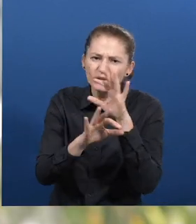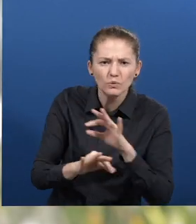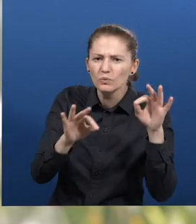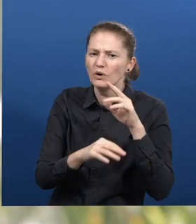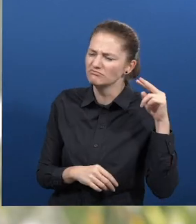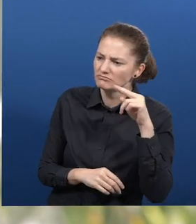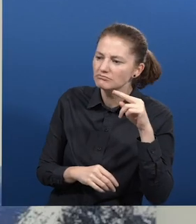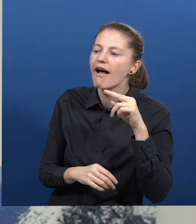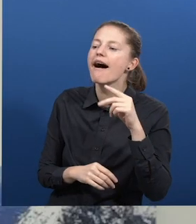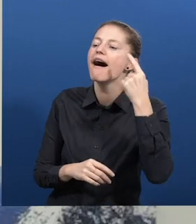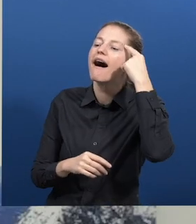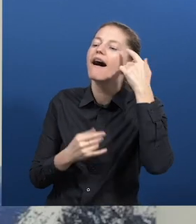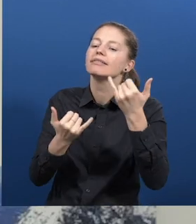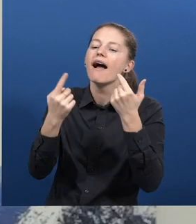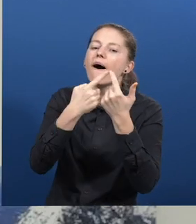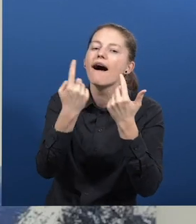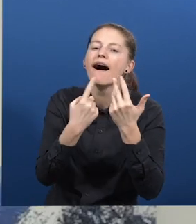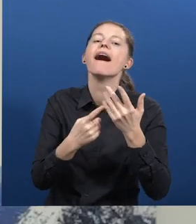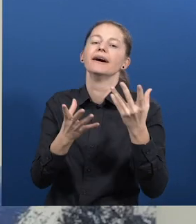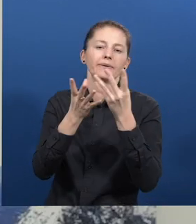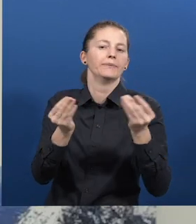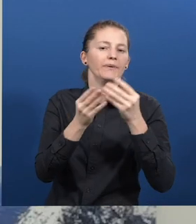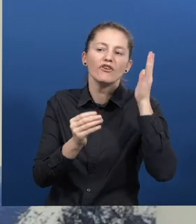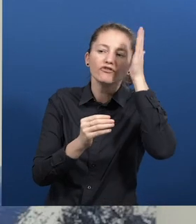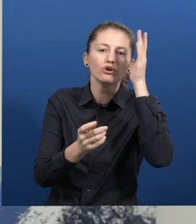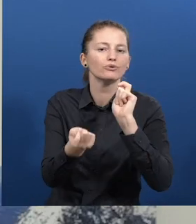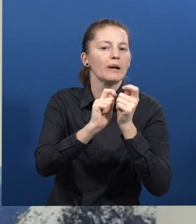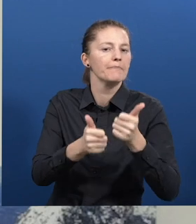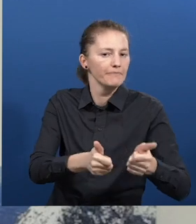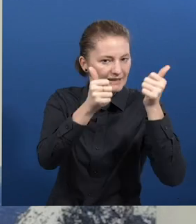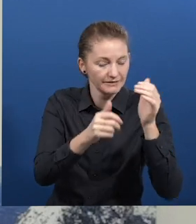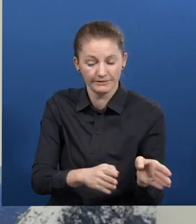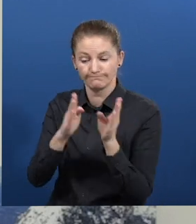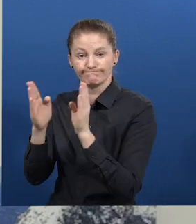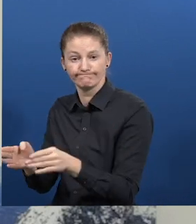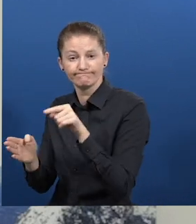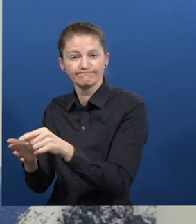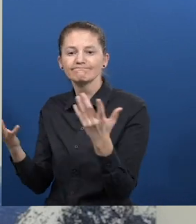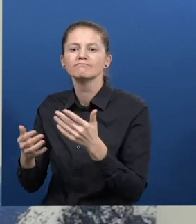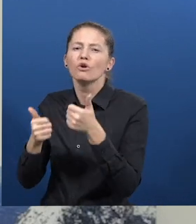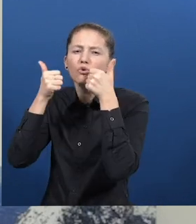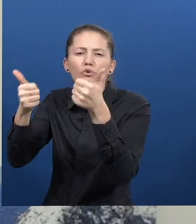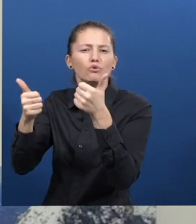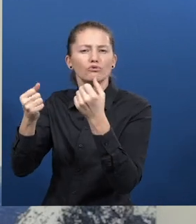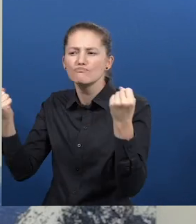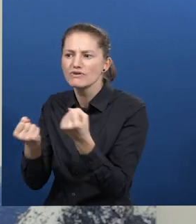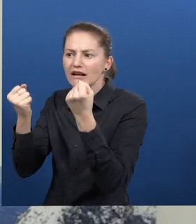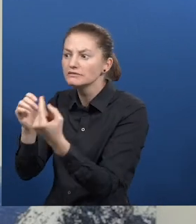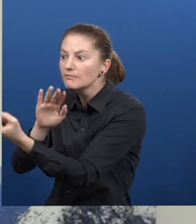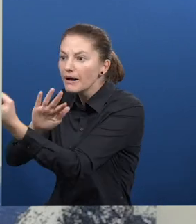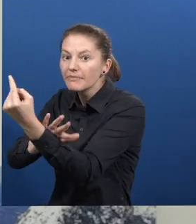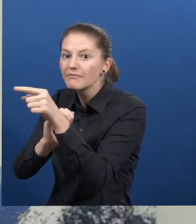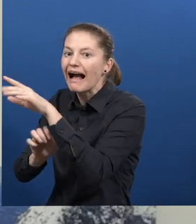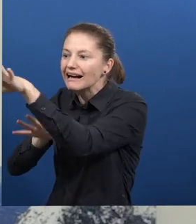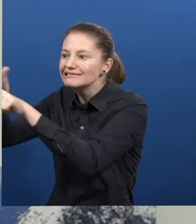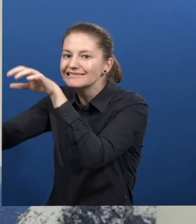to collect the good practices of what institutions or private executors have already done, and with their help train and share with the other